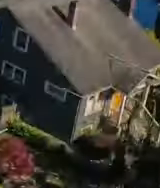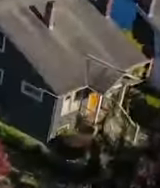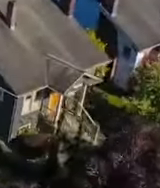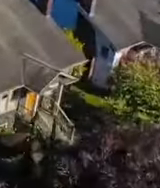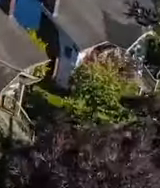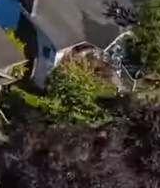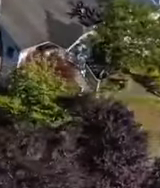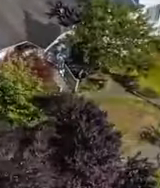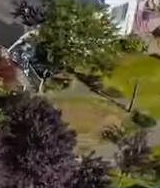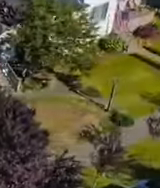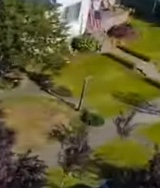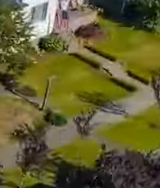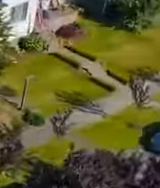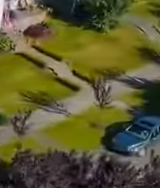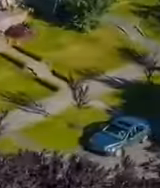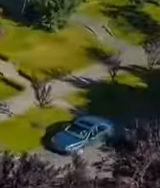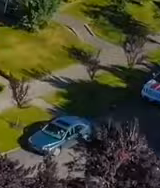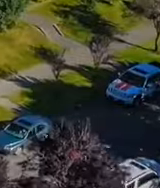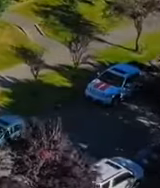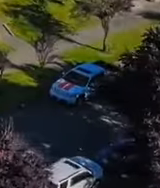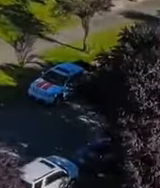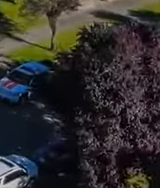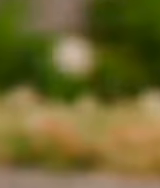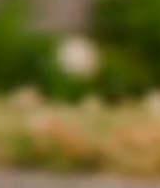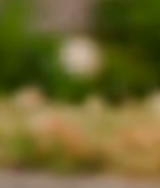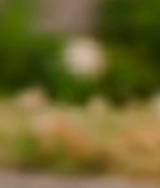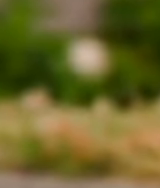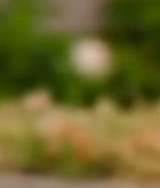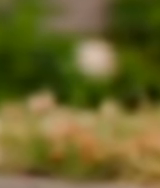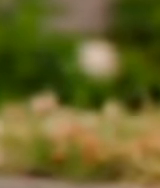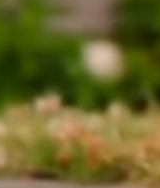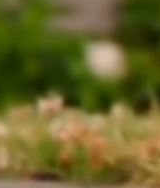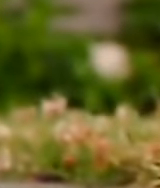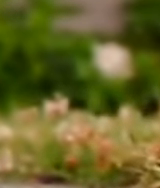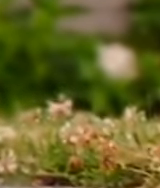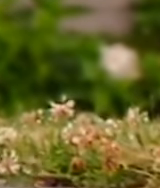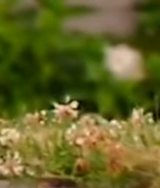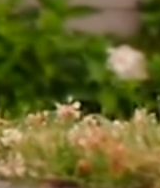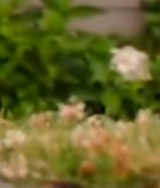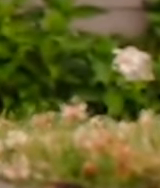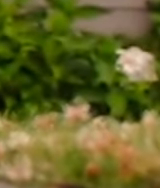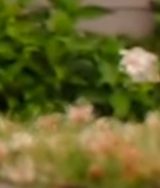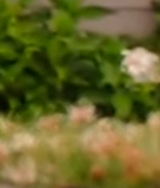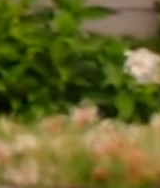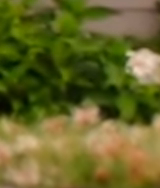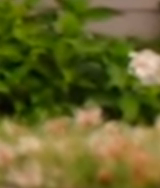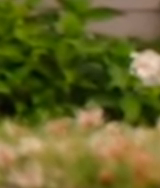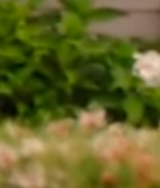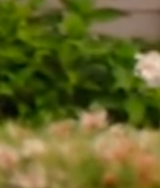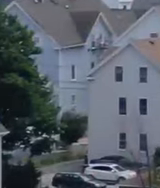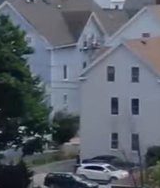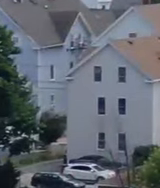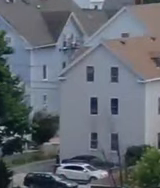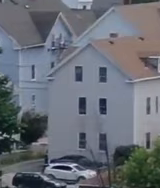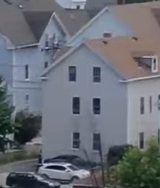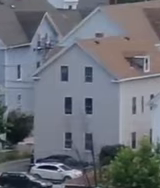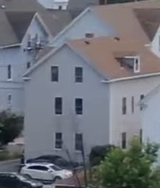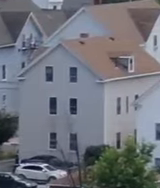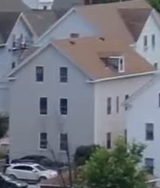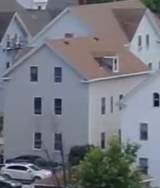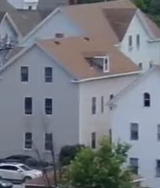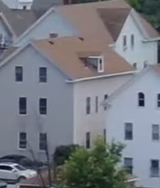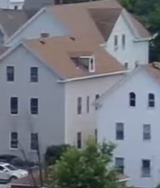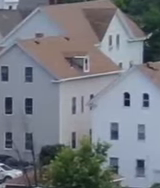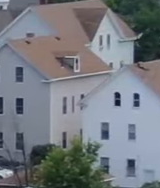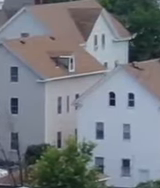proposed, and I'm grateful to the General Assembly for approving over a quarter-billion dollars in investments in housing in